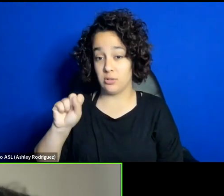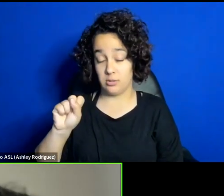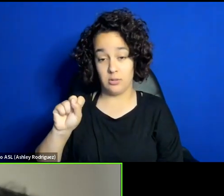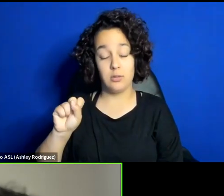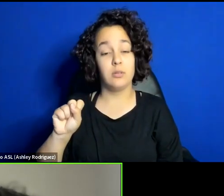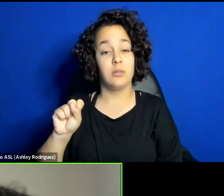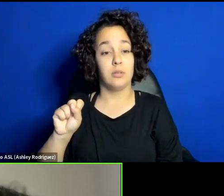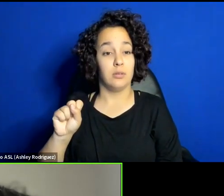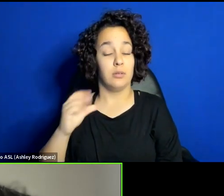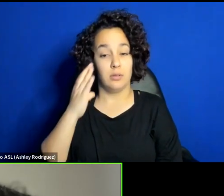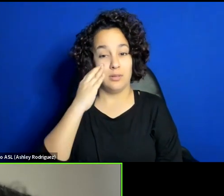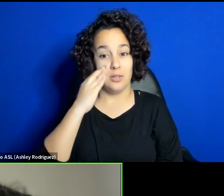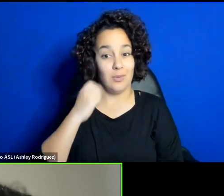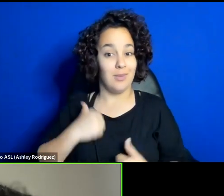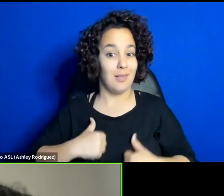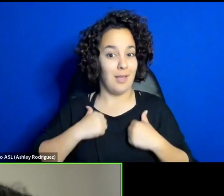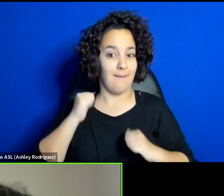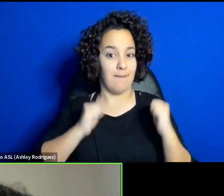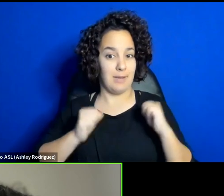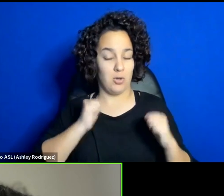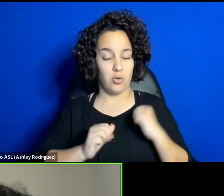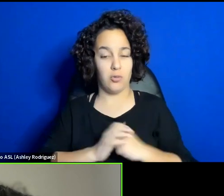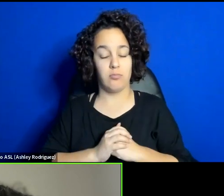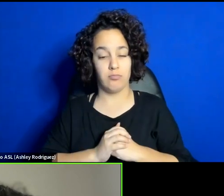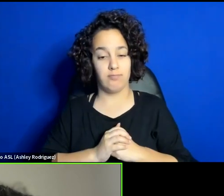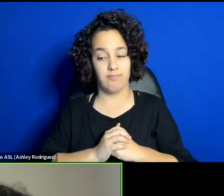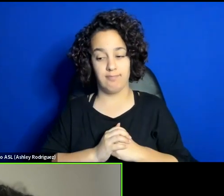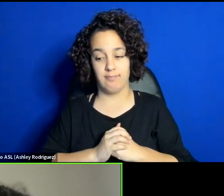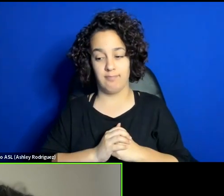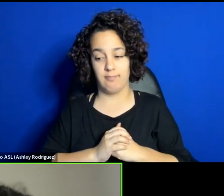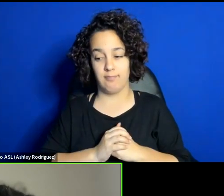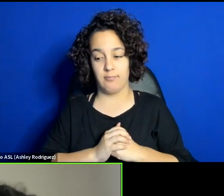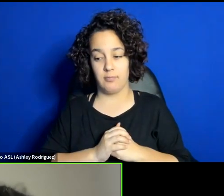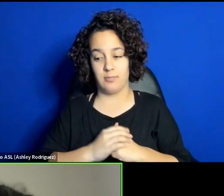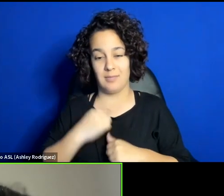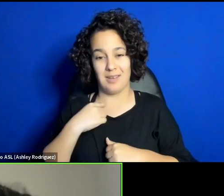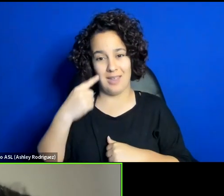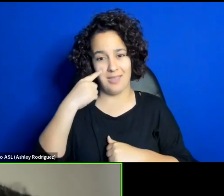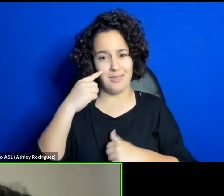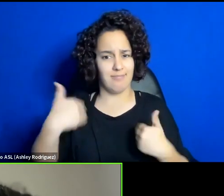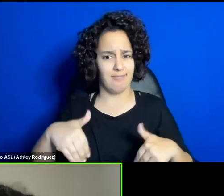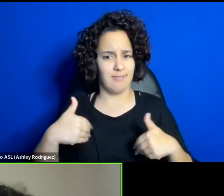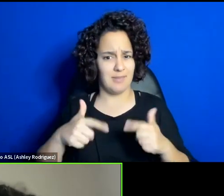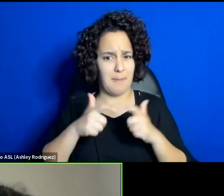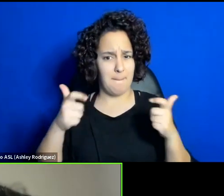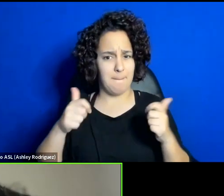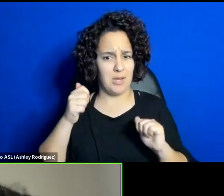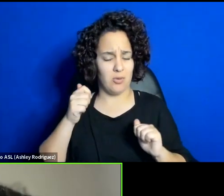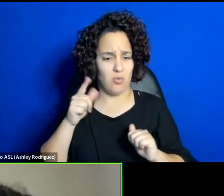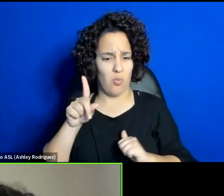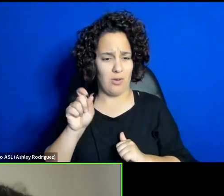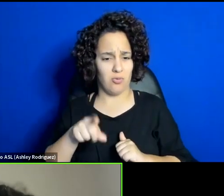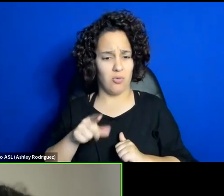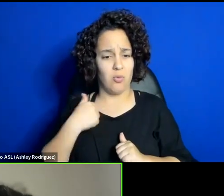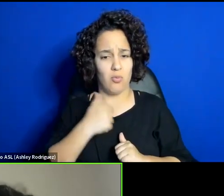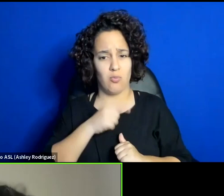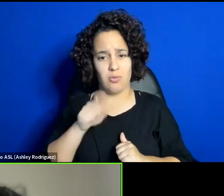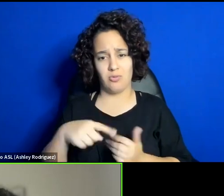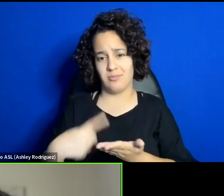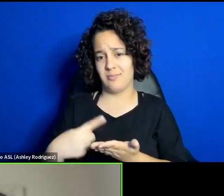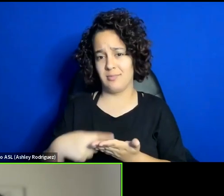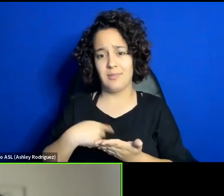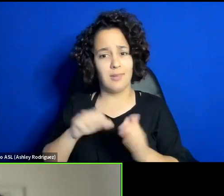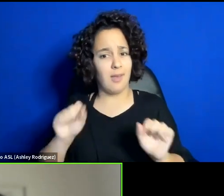liveness of theatre? Azad I think this is a big question, which should be discussed and could be